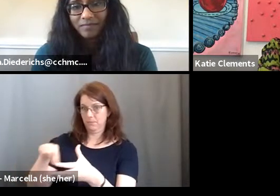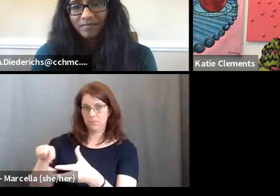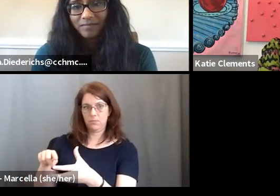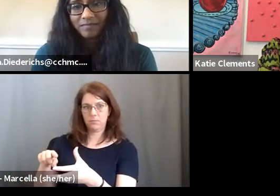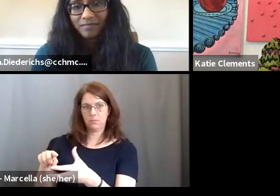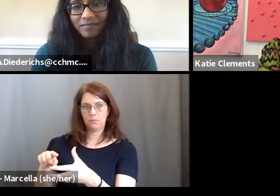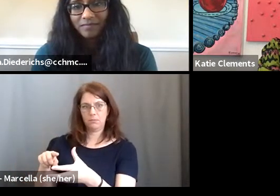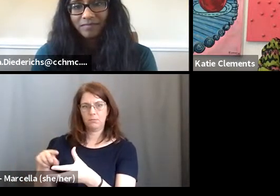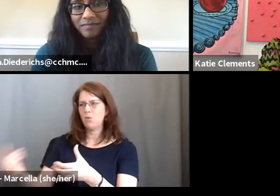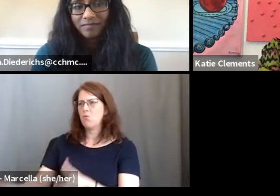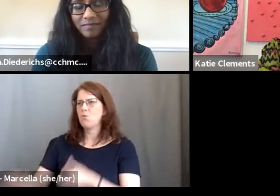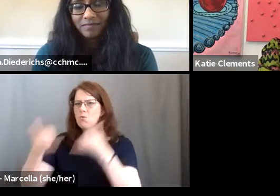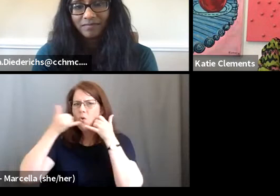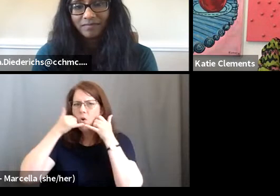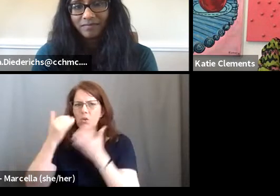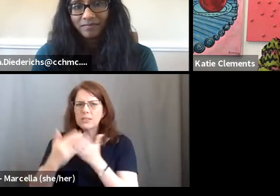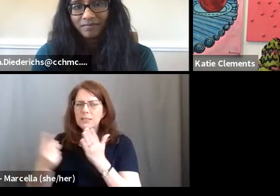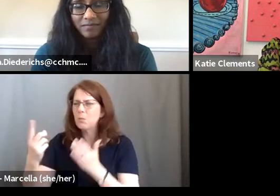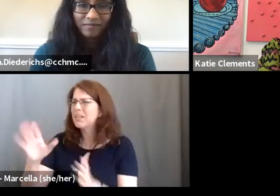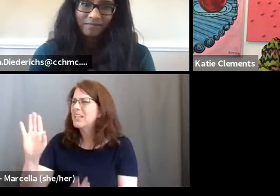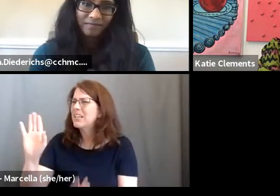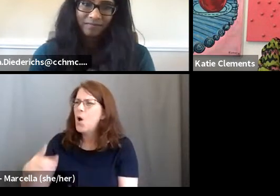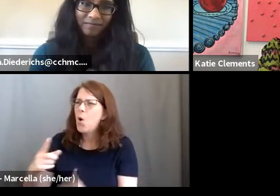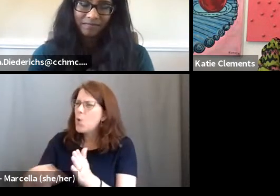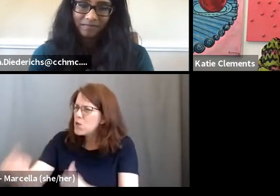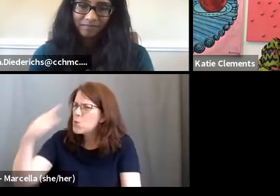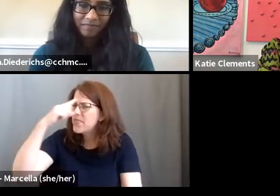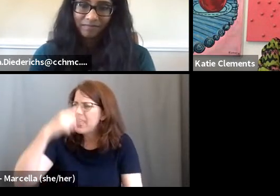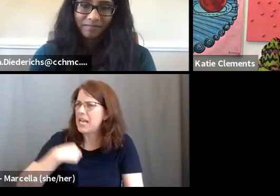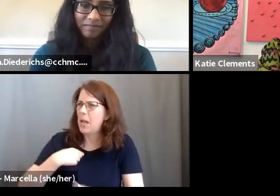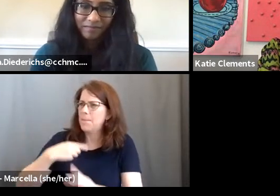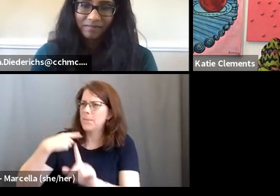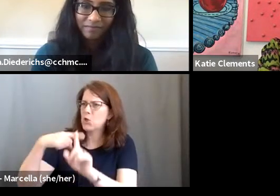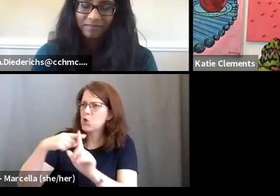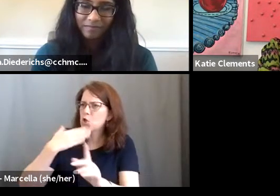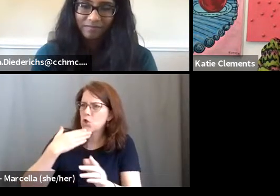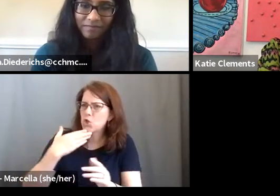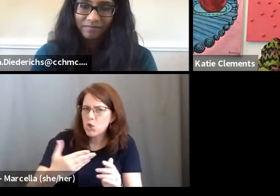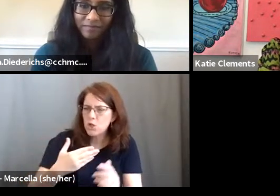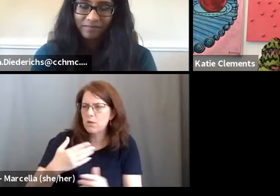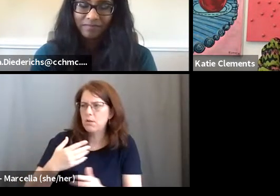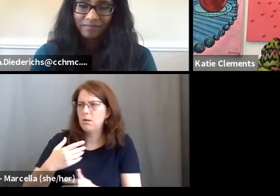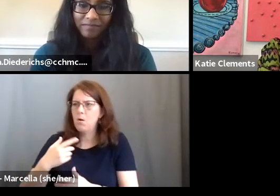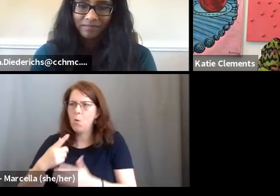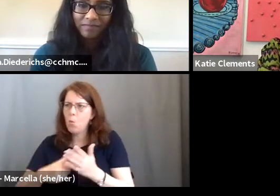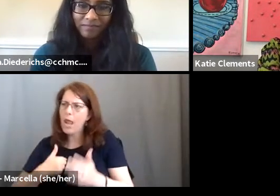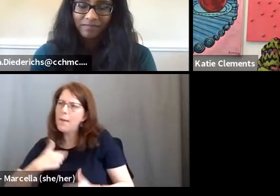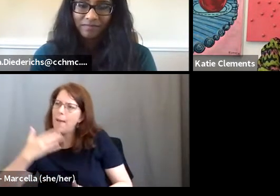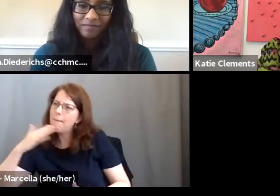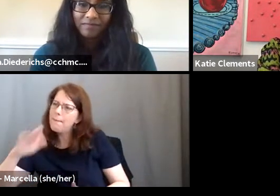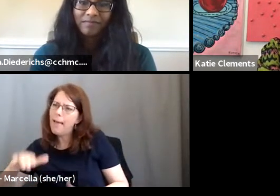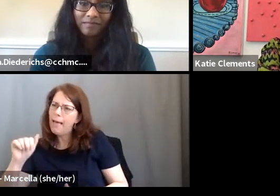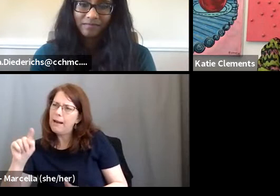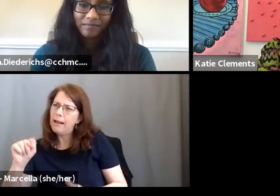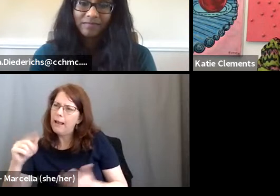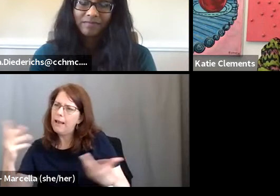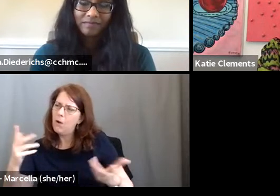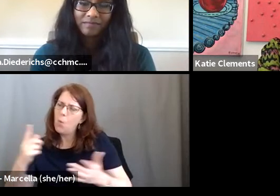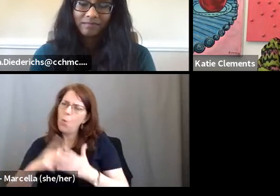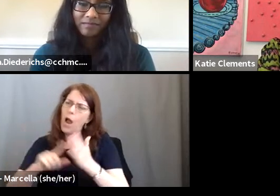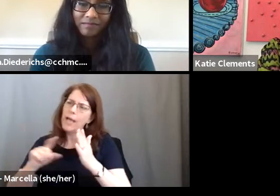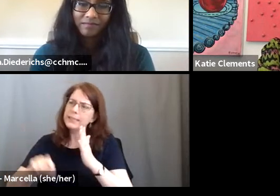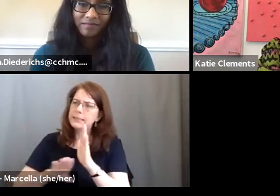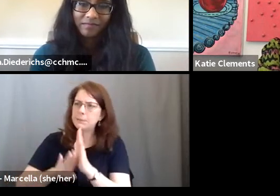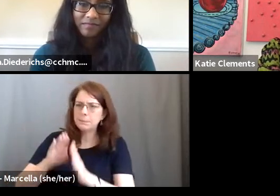get on a call with somebody sometime and say, what do you think I'm good at? What do you think I'm bad at? What do you, you know, just do your own, your own